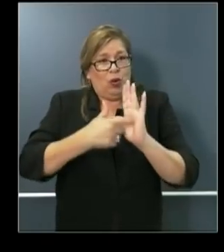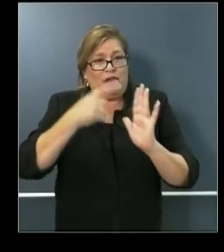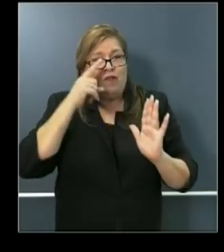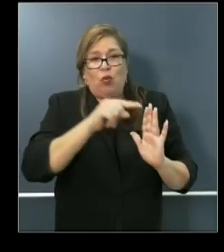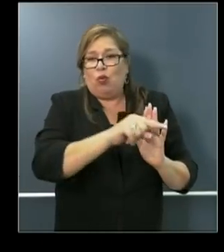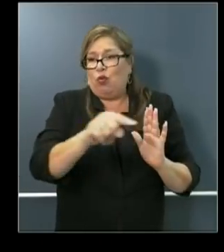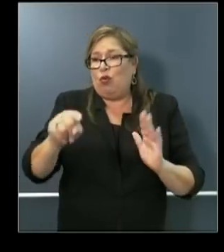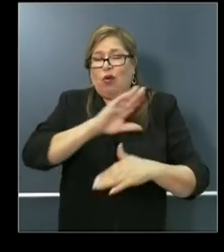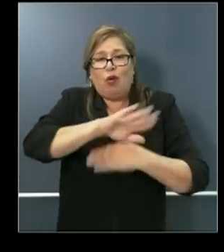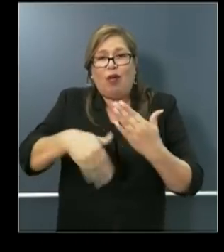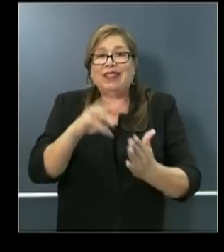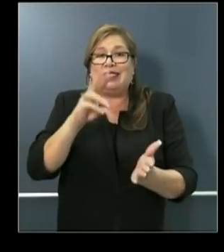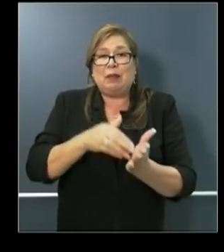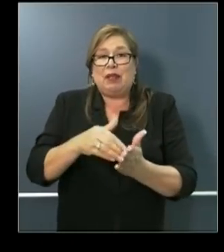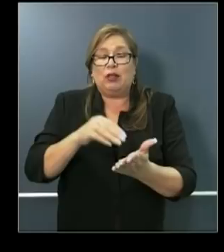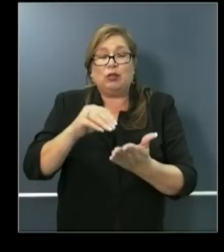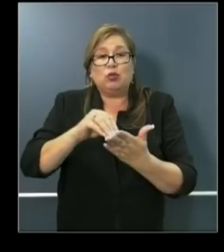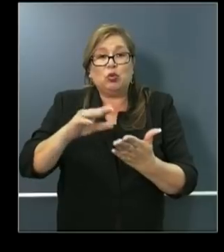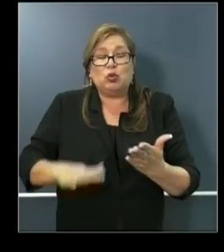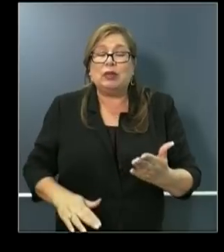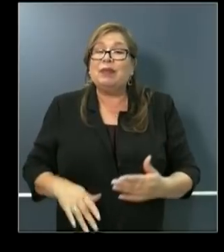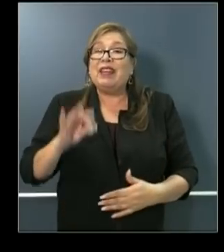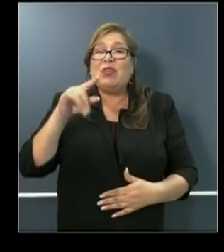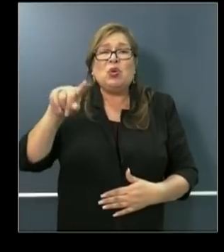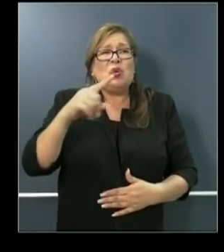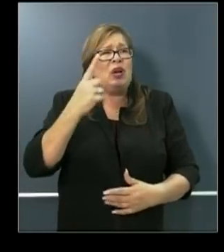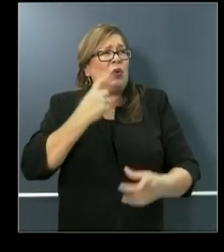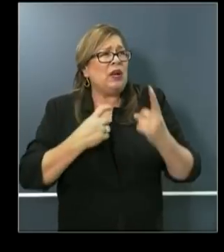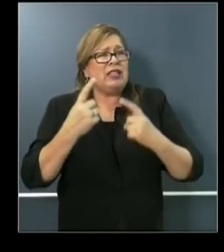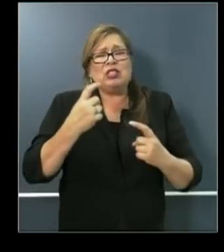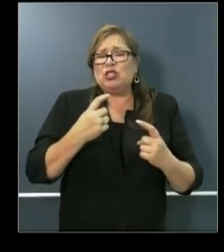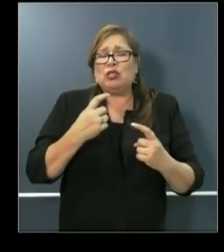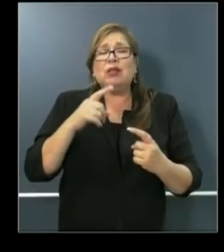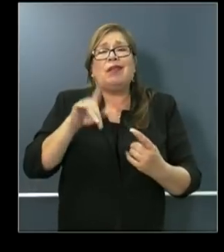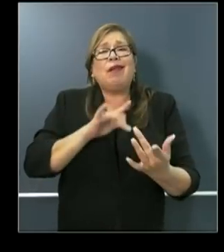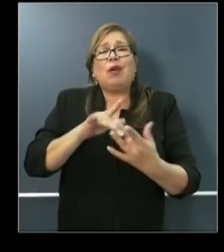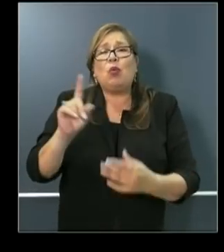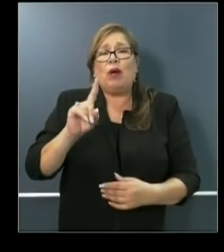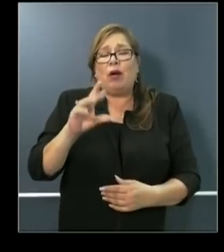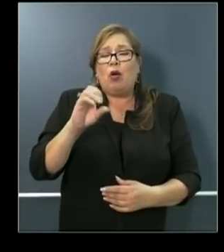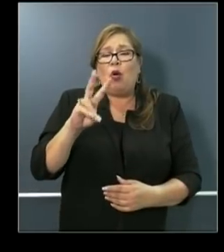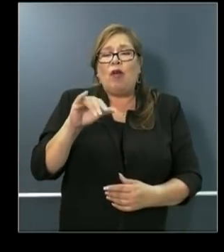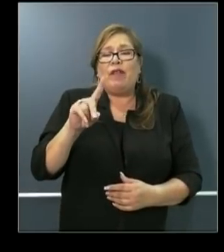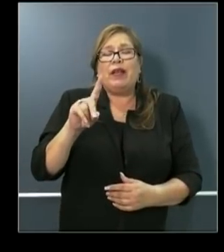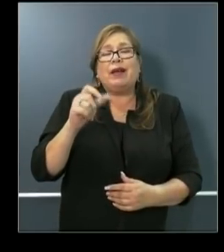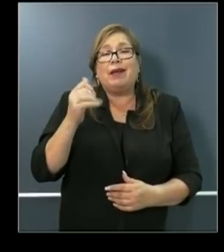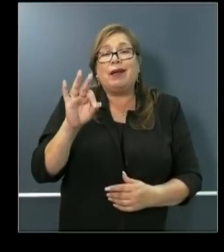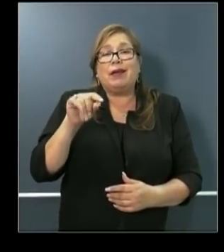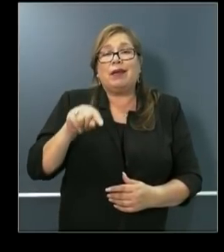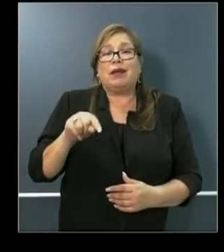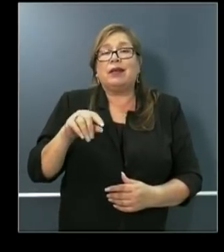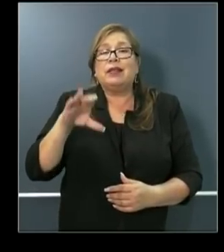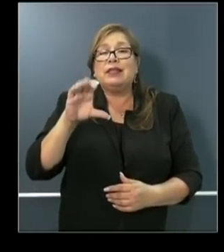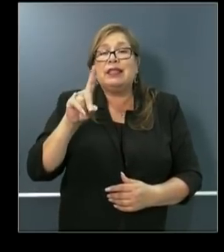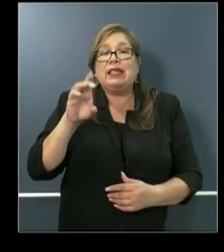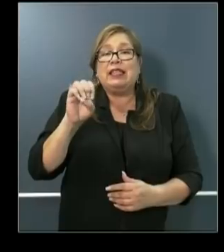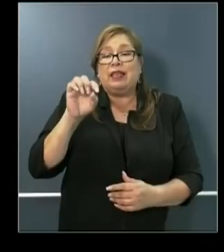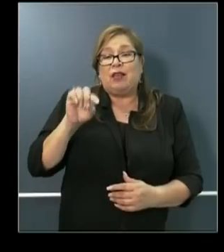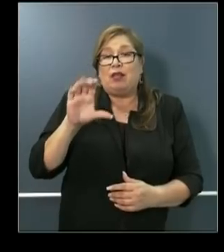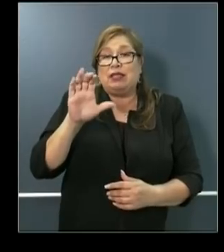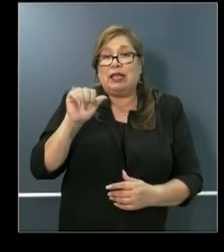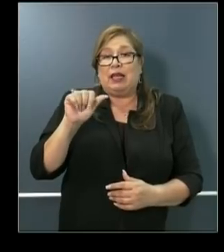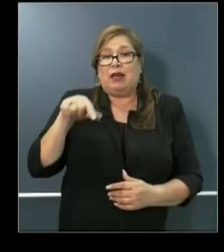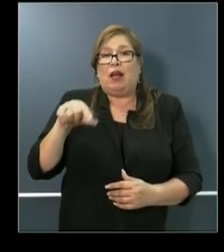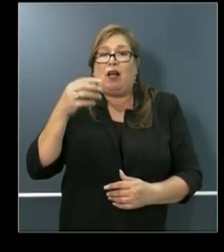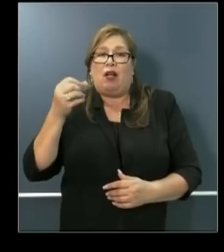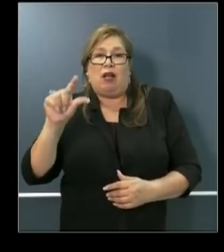questions, we're happy to hear them at COVID19.cde.ca.gov,